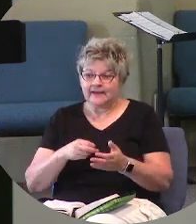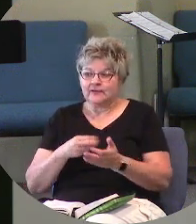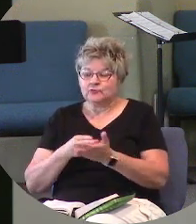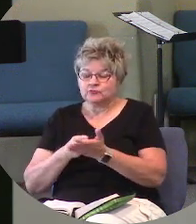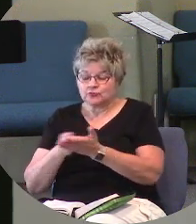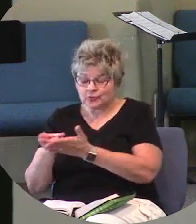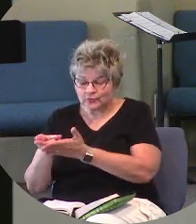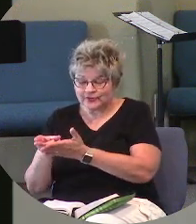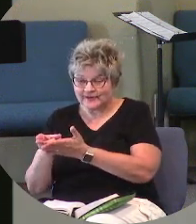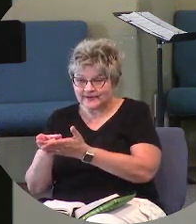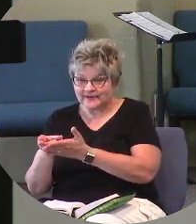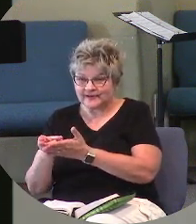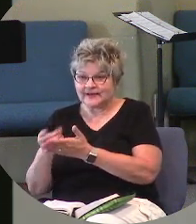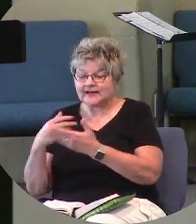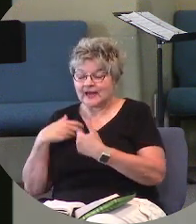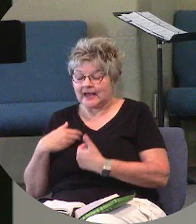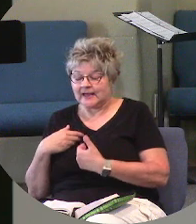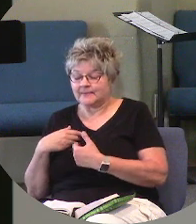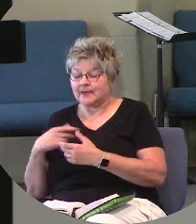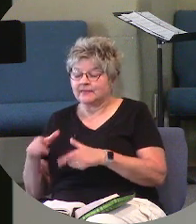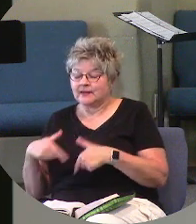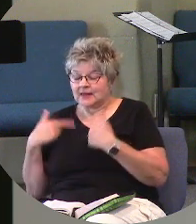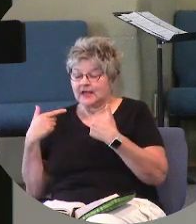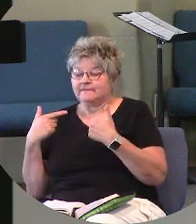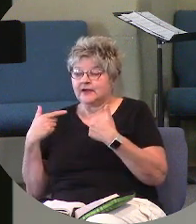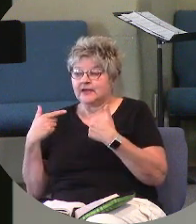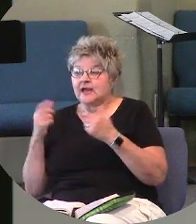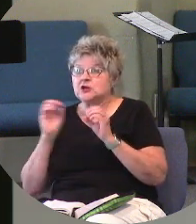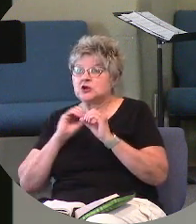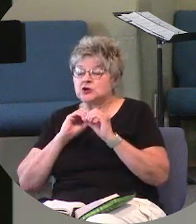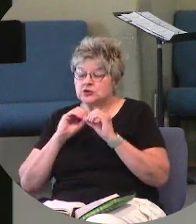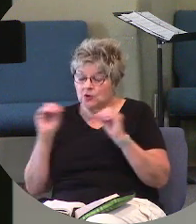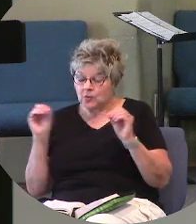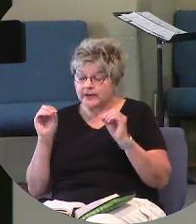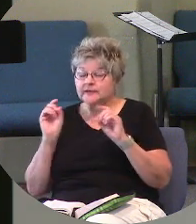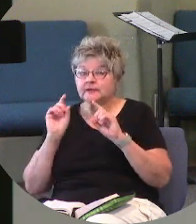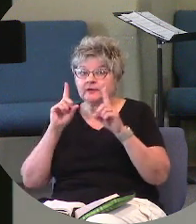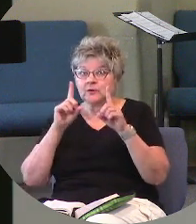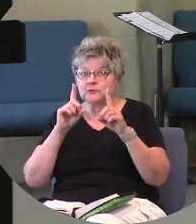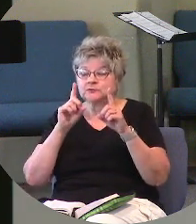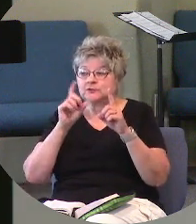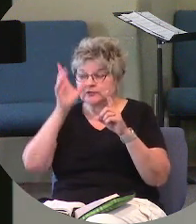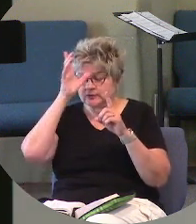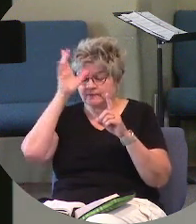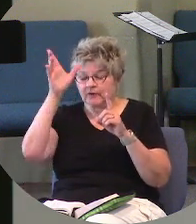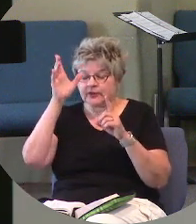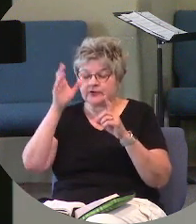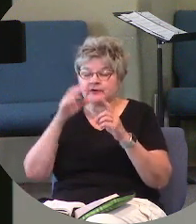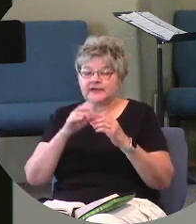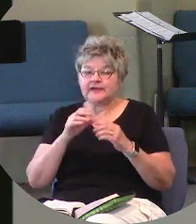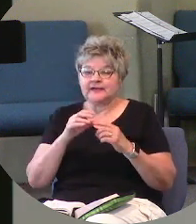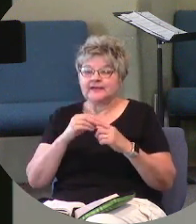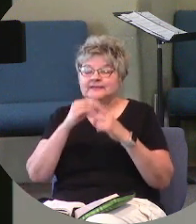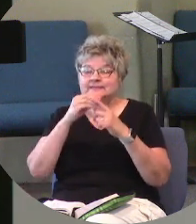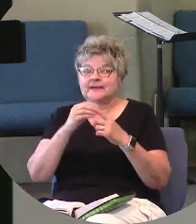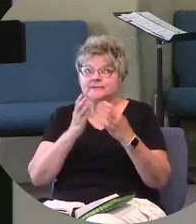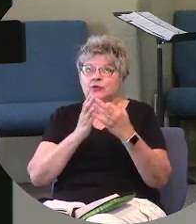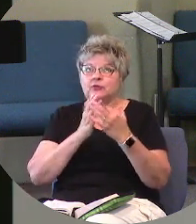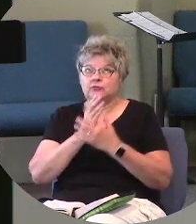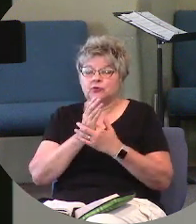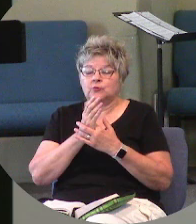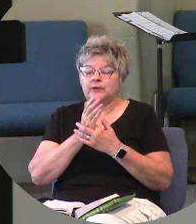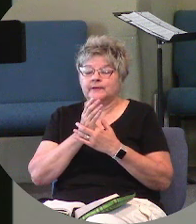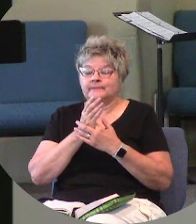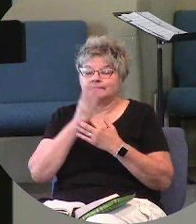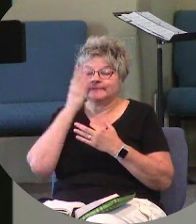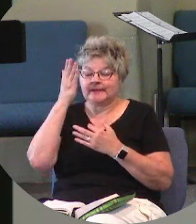truth, and I am the life, and no one comes to the Father except by or through me,